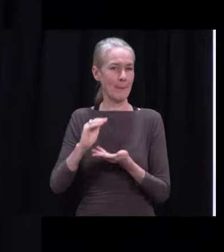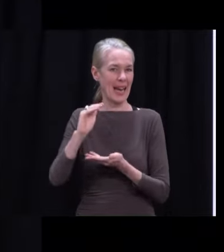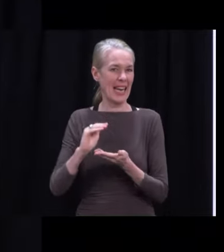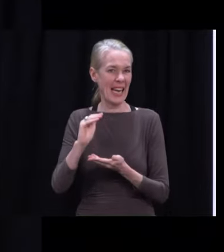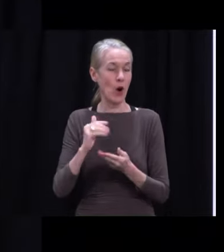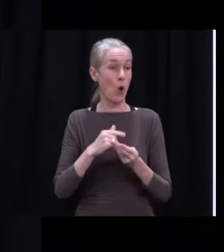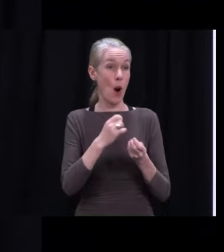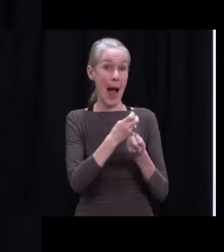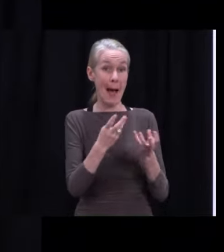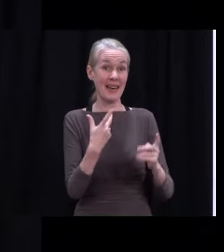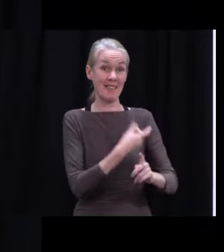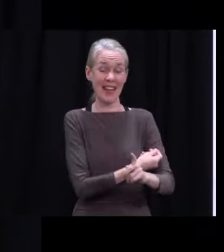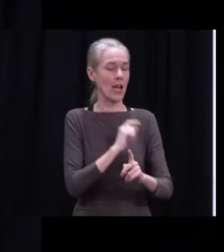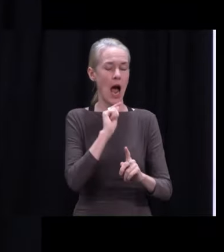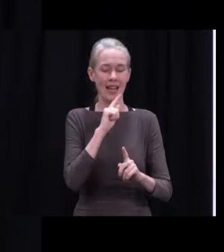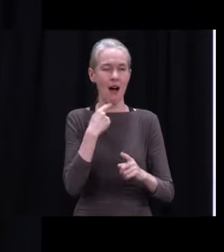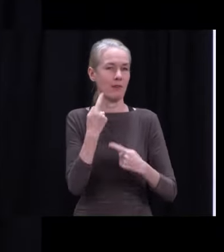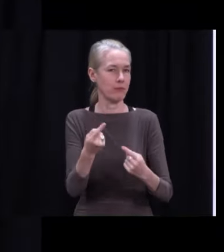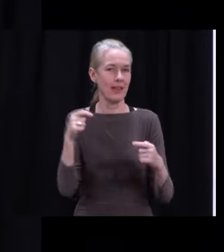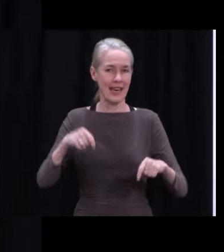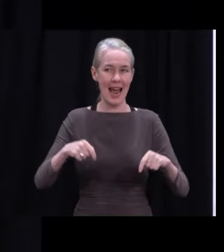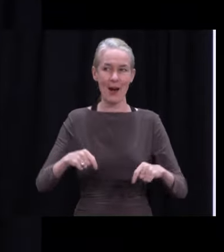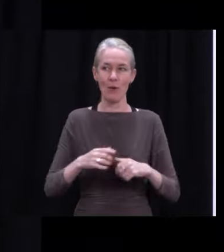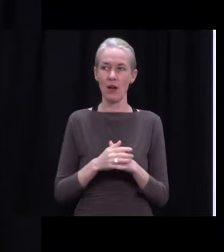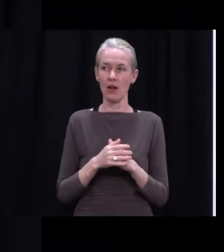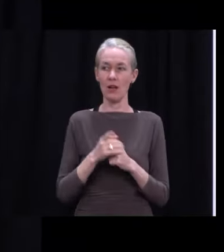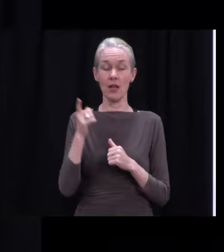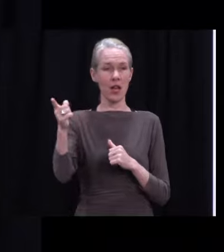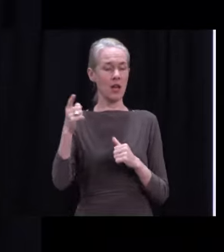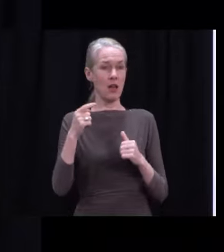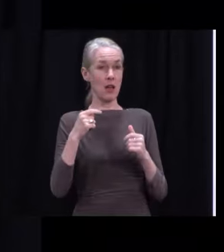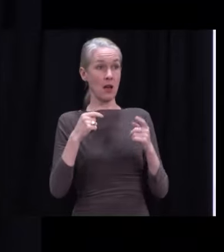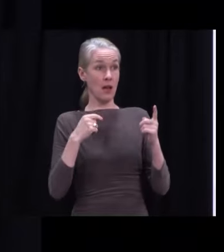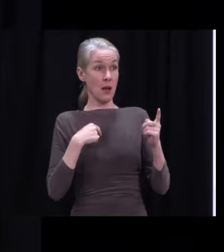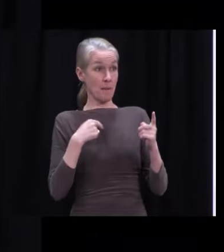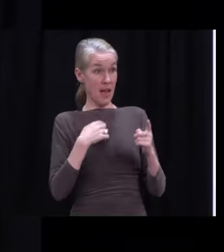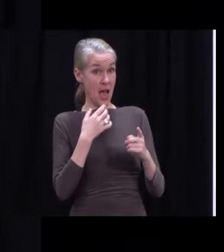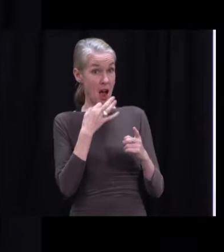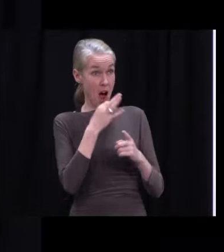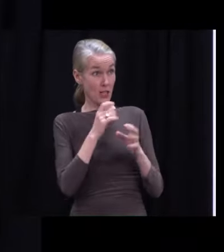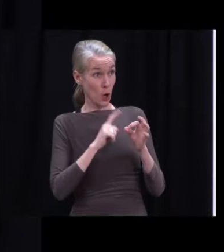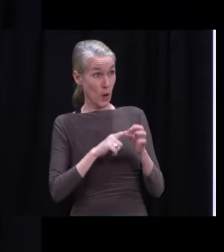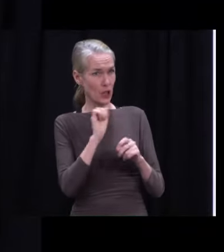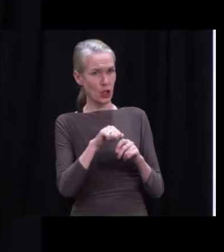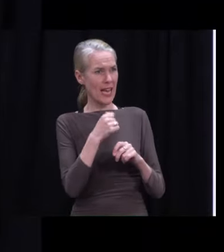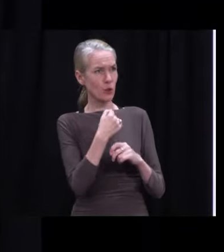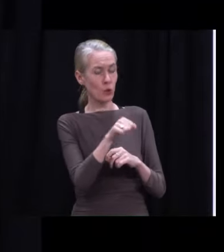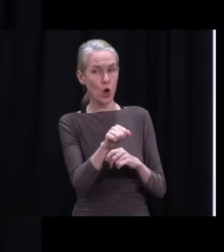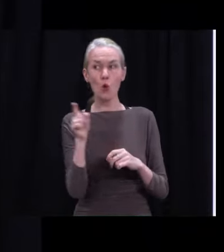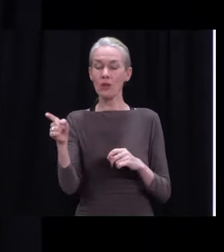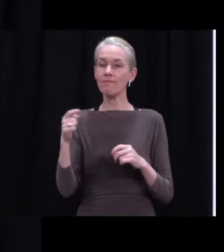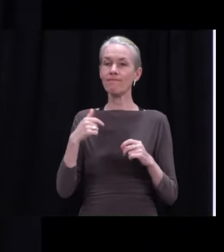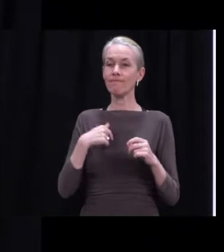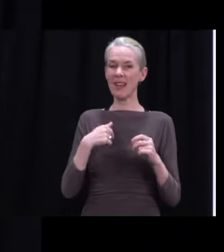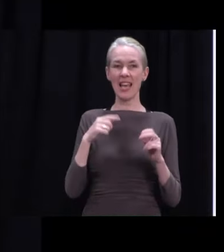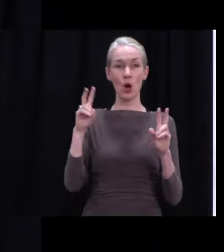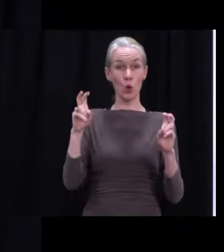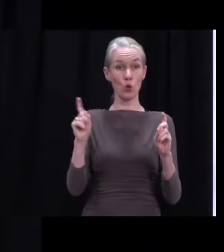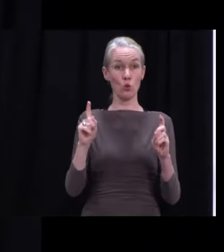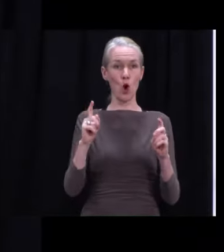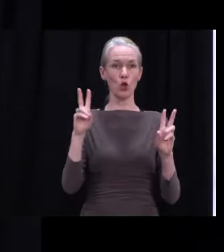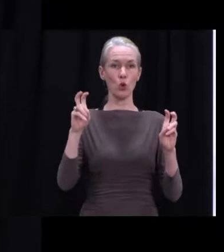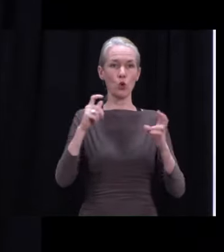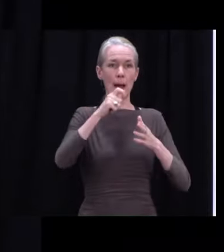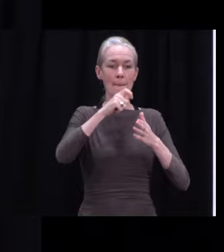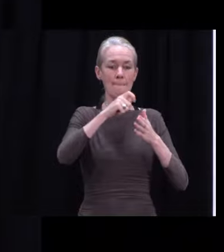highly unlikely we'd share that information. Well, no. I don't care about the number at this stage. Is the yes or no? What I'm telling you is that there is a purchase arrangement in place. You